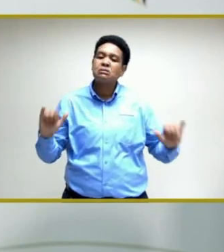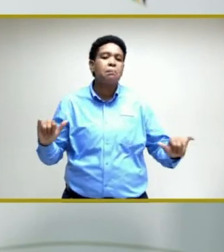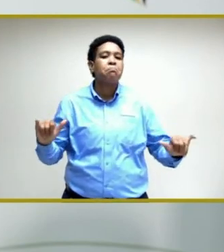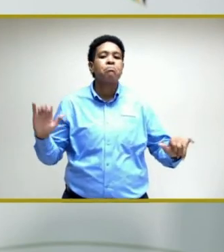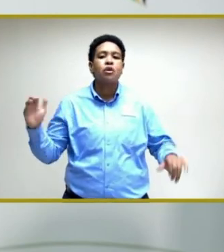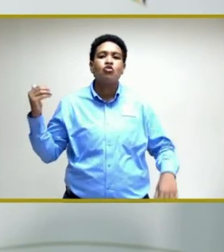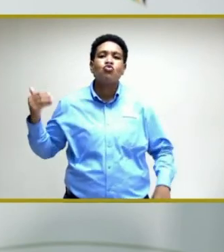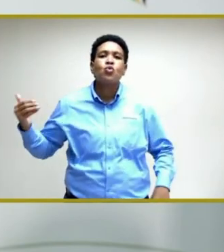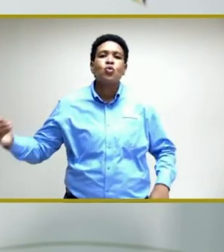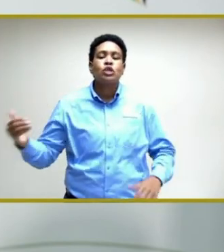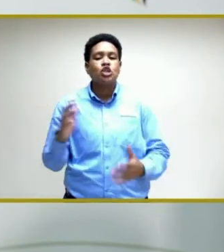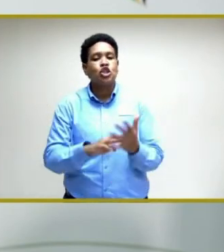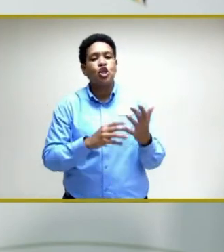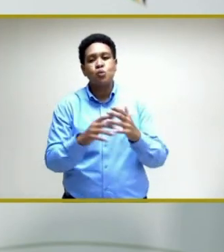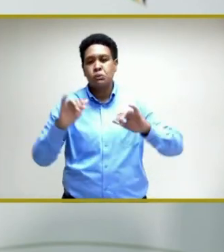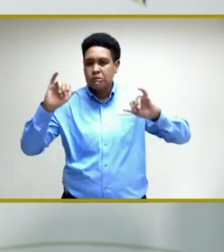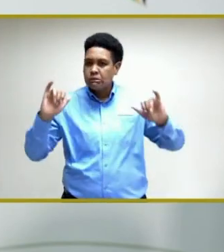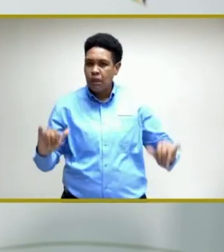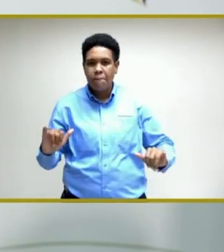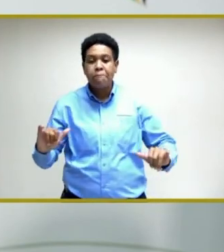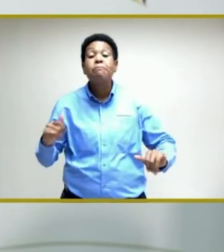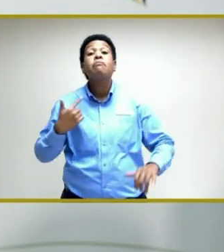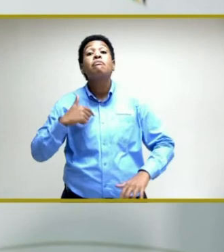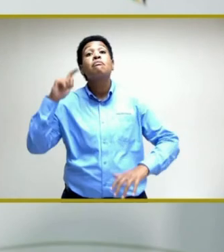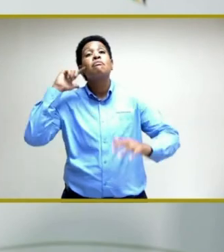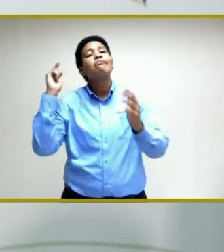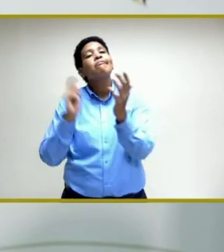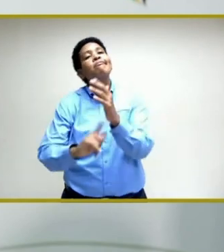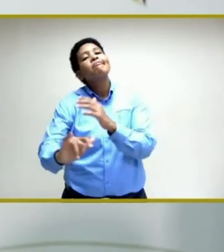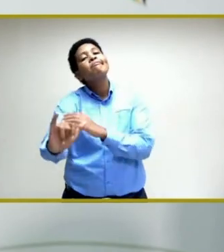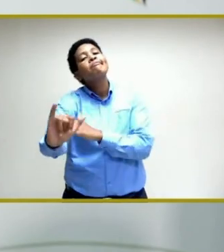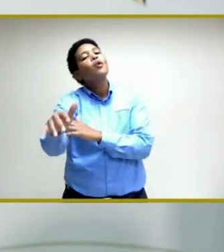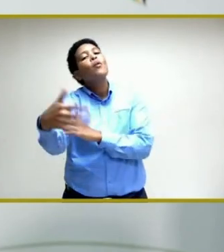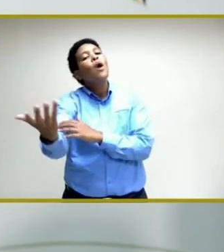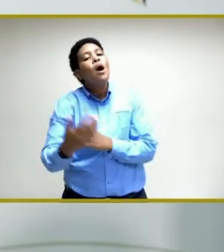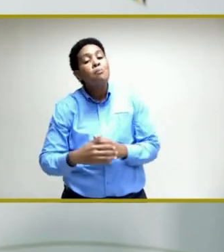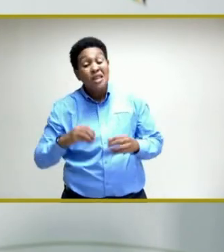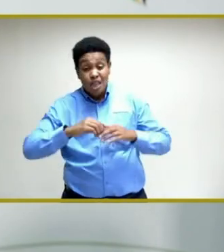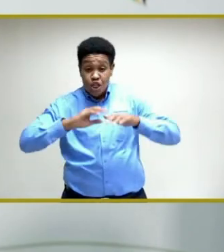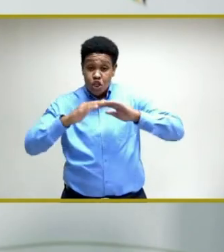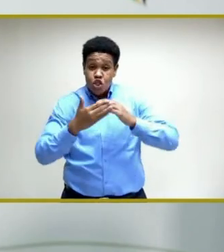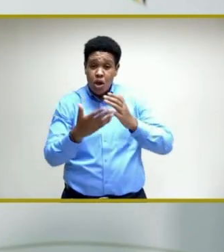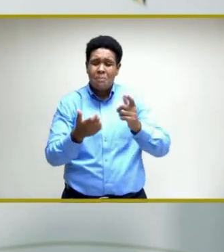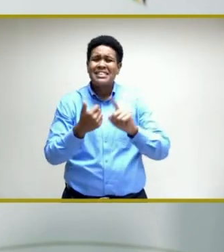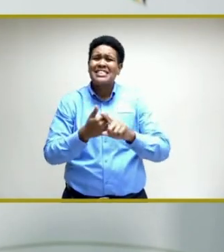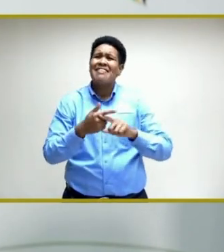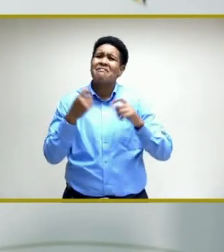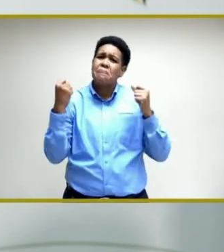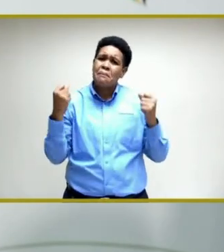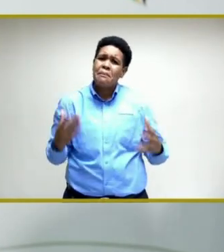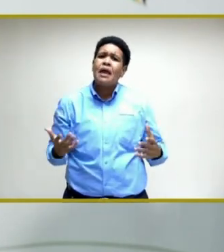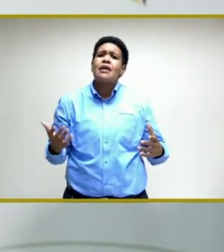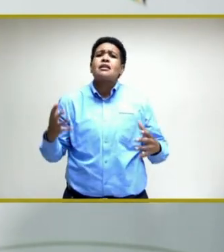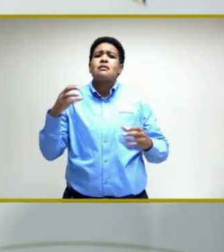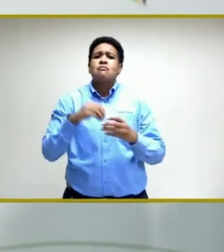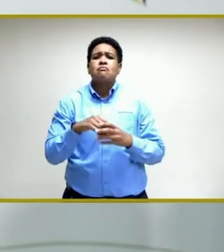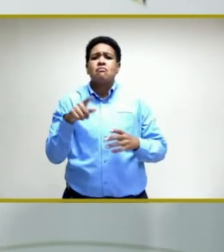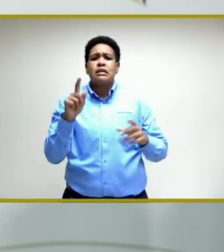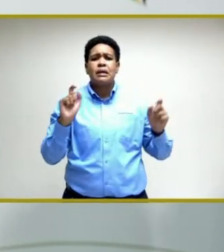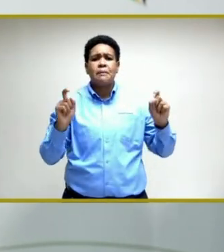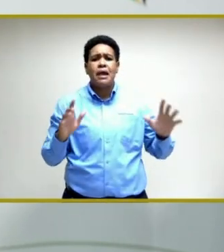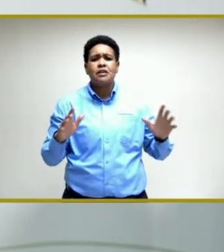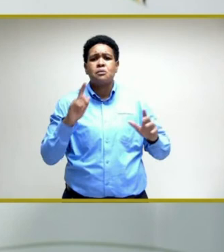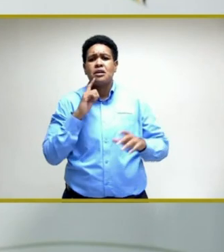routine schedule. We do recognize, however, though, that in Jamaica, a significant part of the management